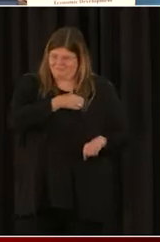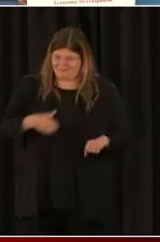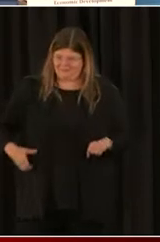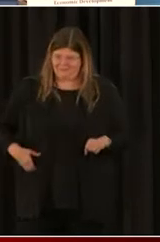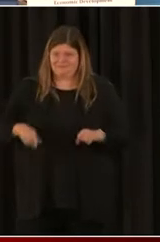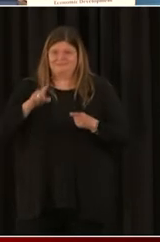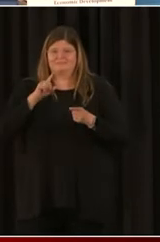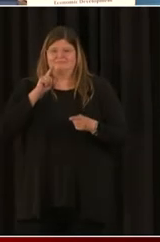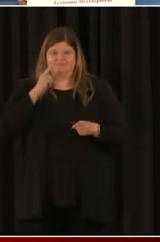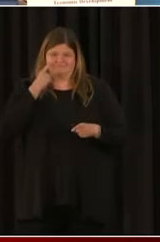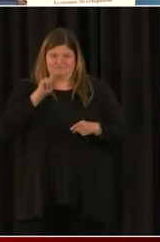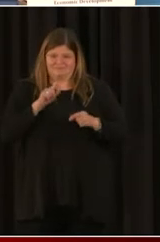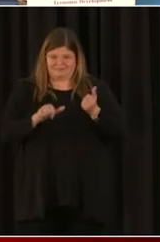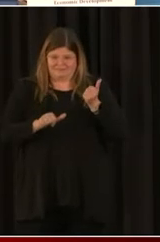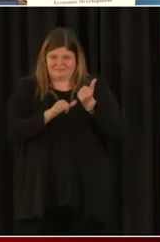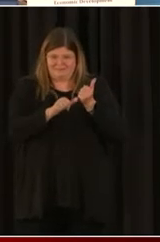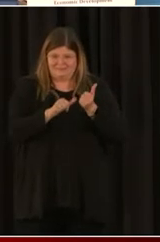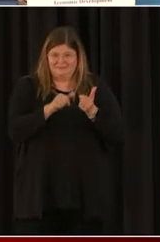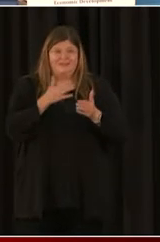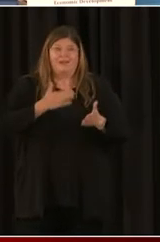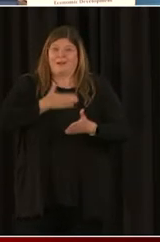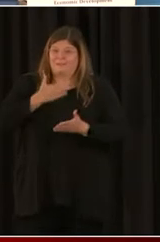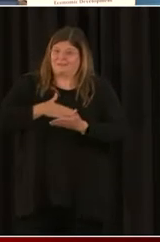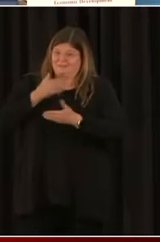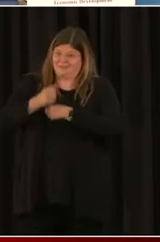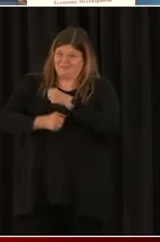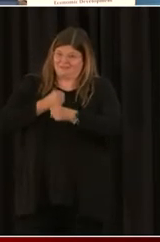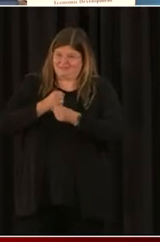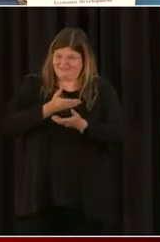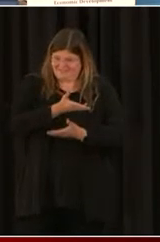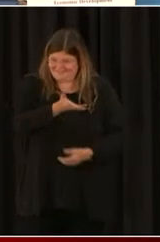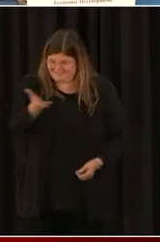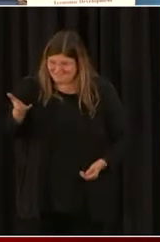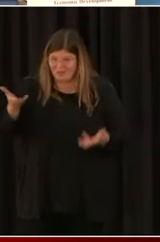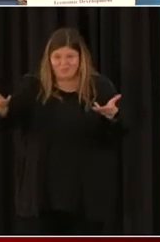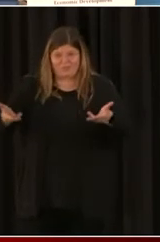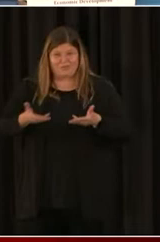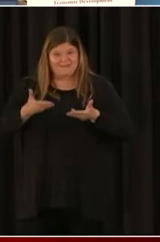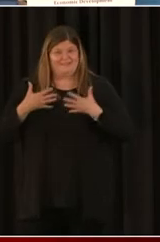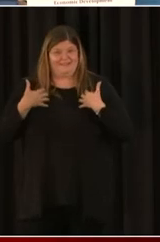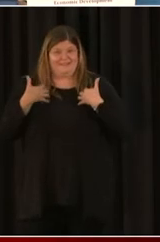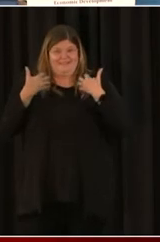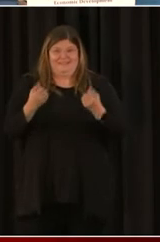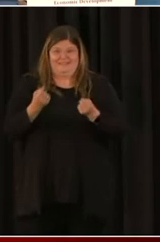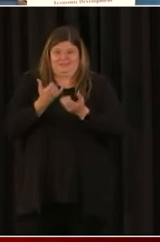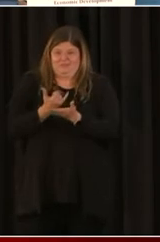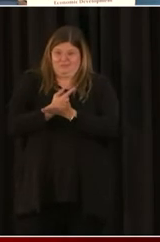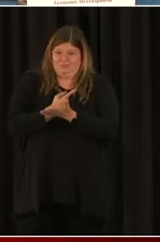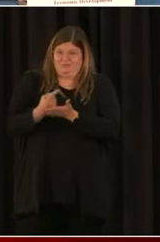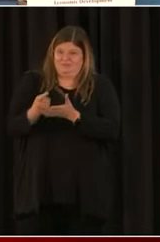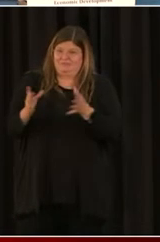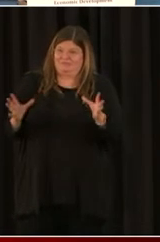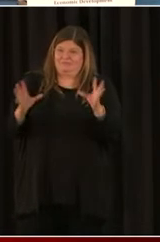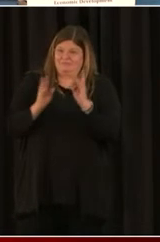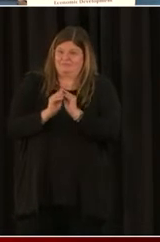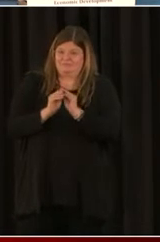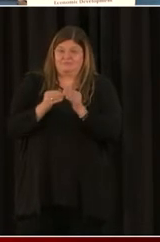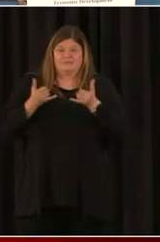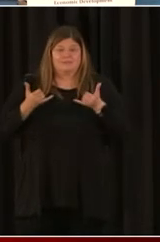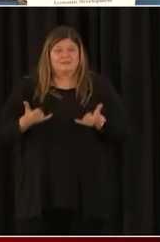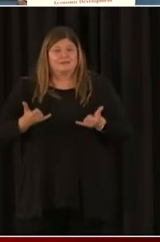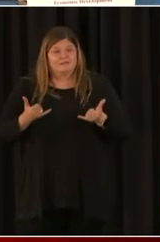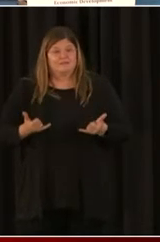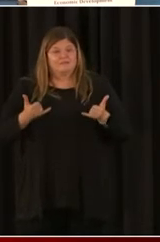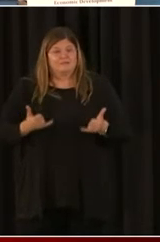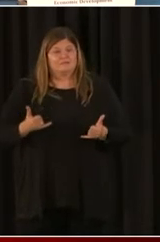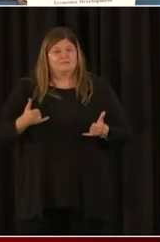this week's recovery weekly check-in with DemPED. Today, we're going to talk about a topic that I know some of you have heard